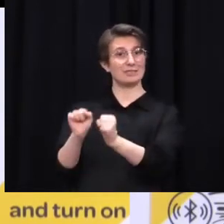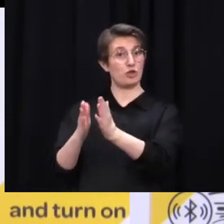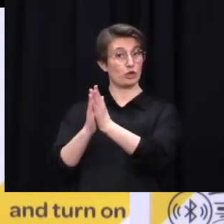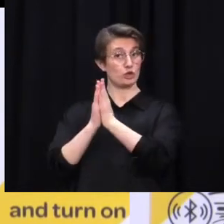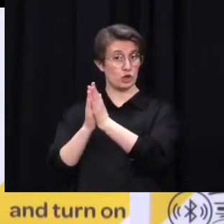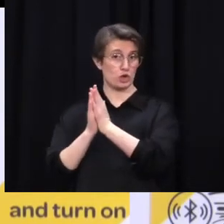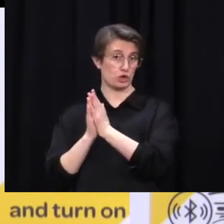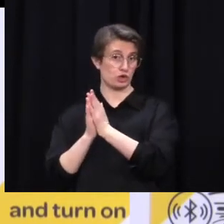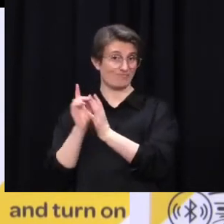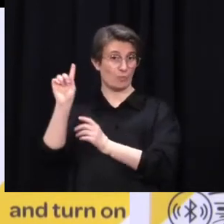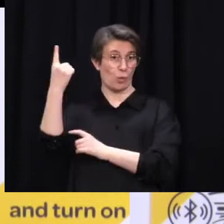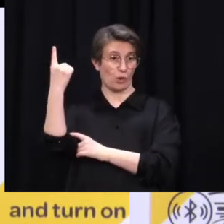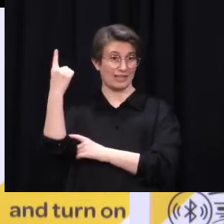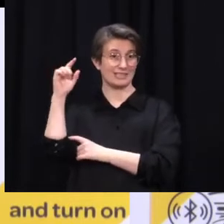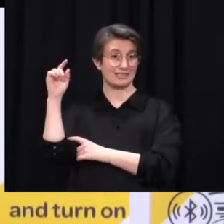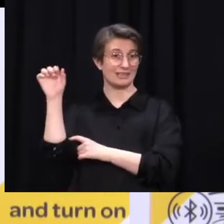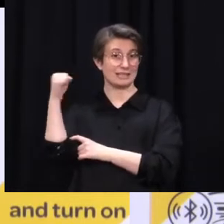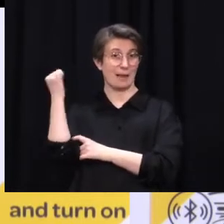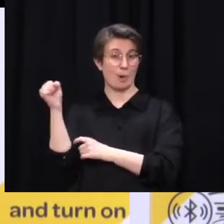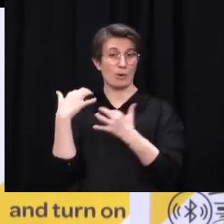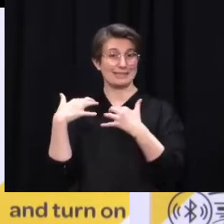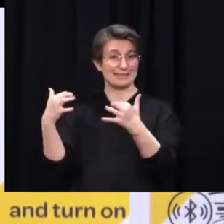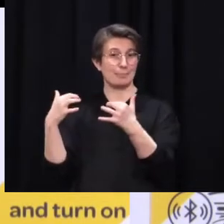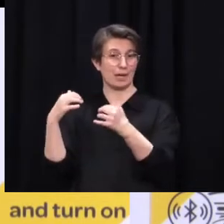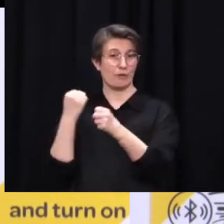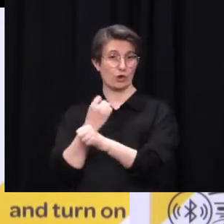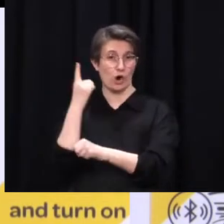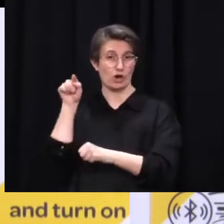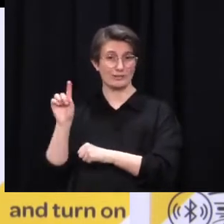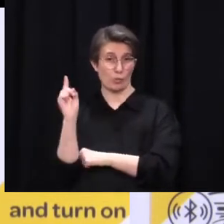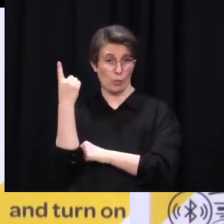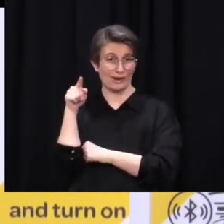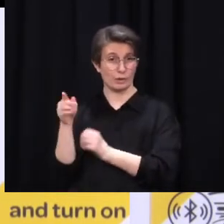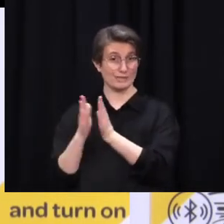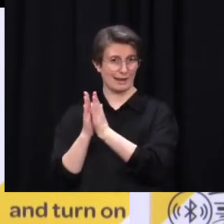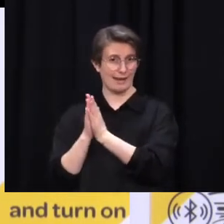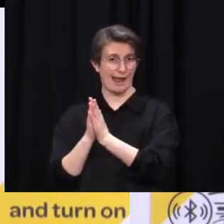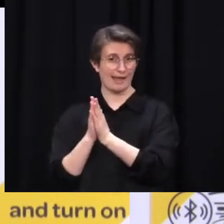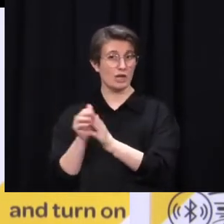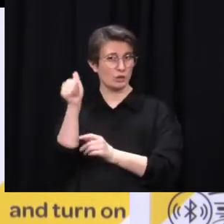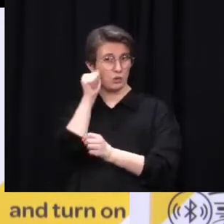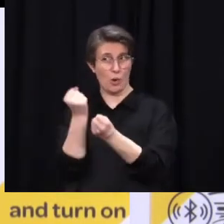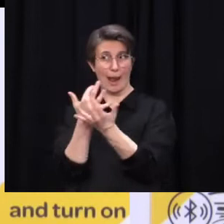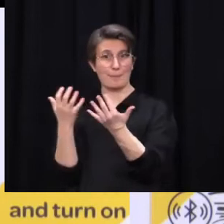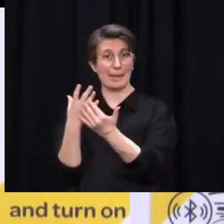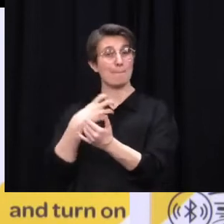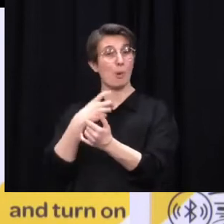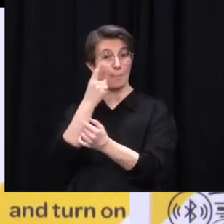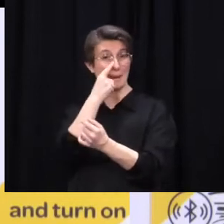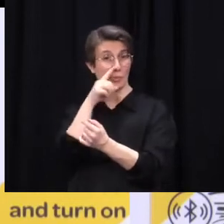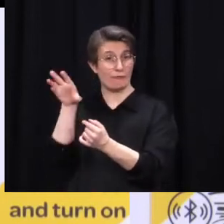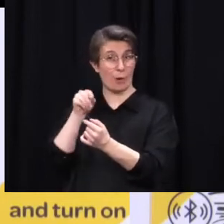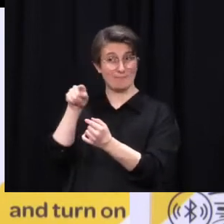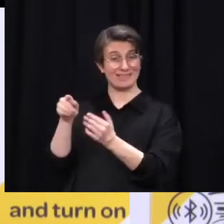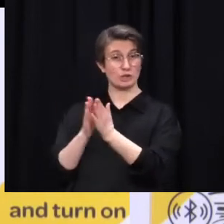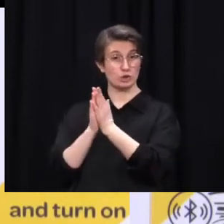total are from that church service site? No, I don't have the total number of that and some of the new cases are still being interviewed that may or may not be associated